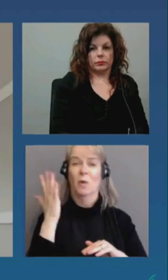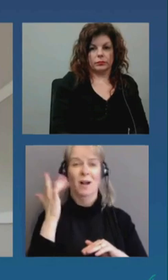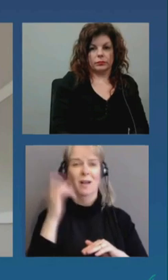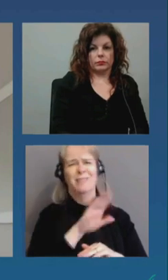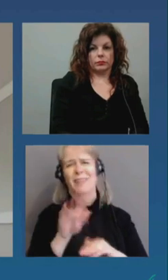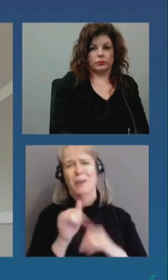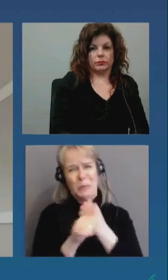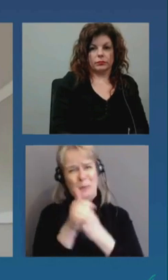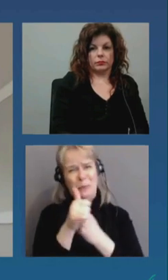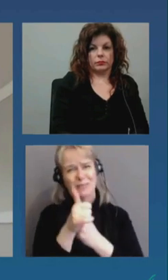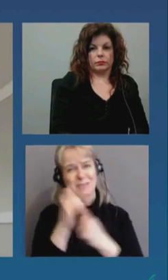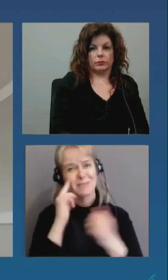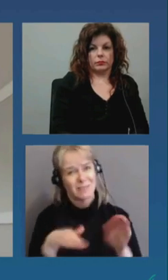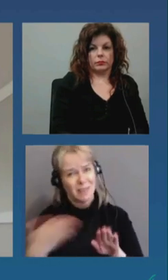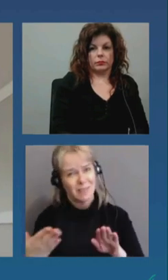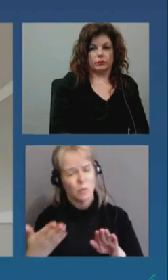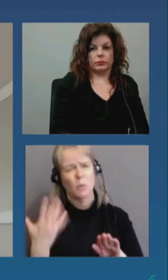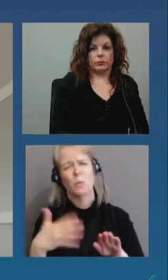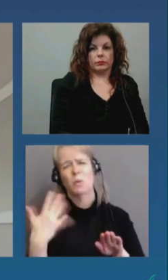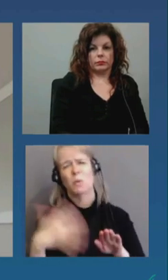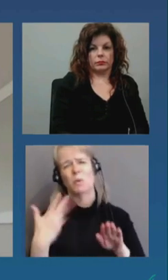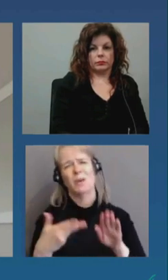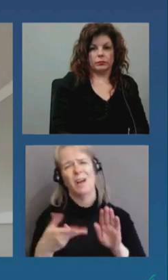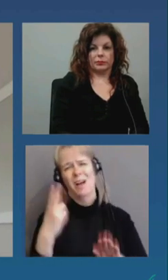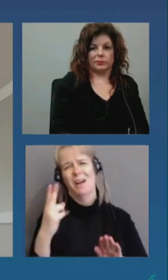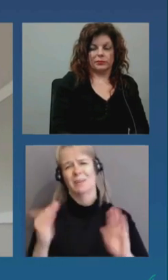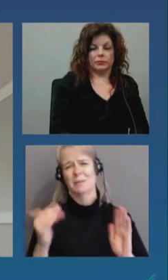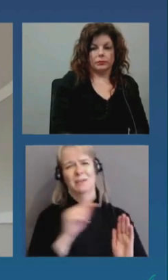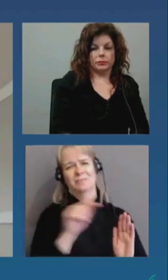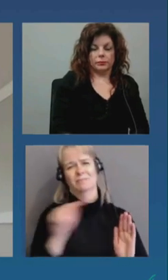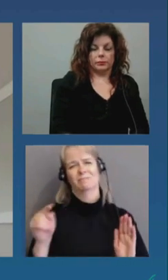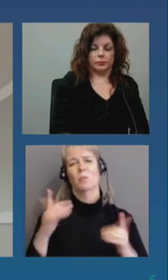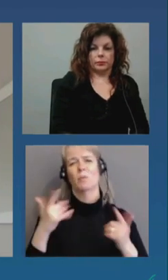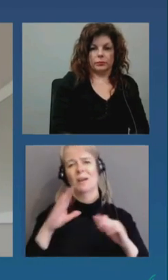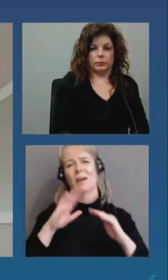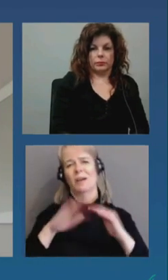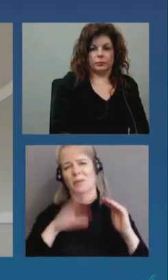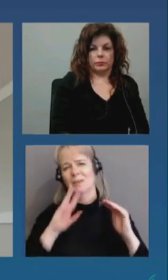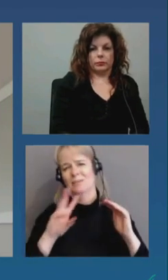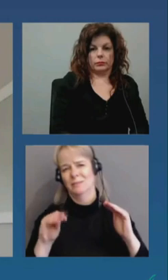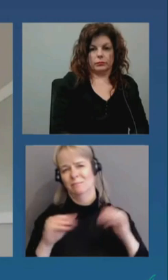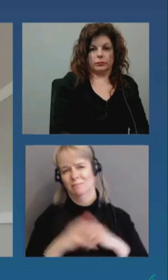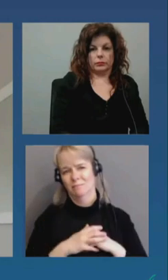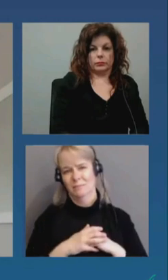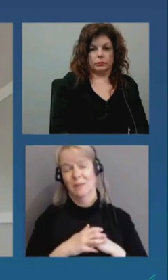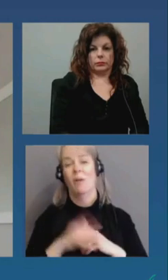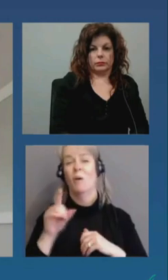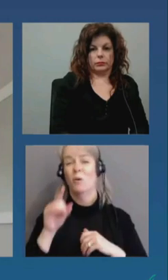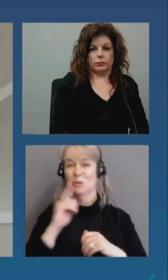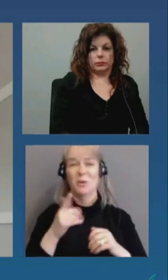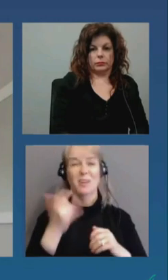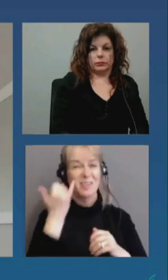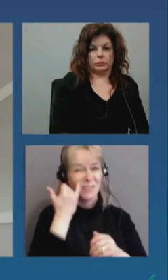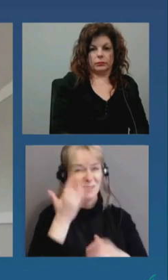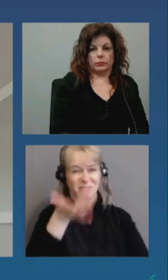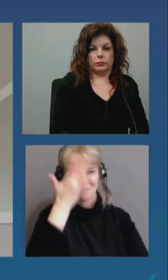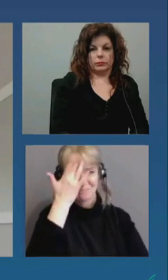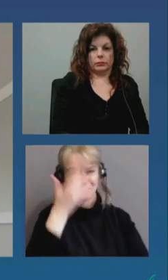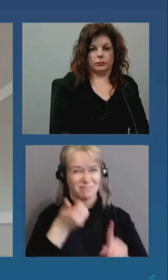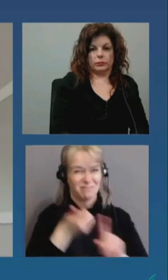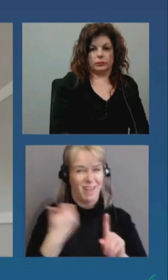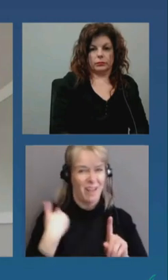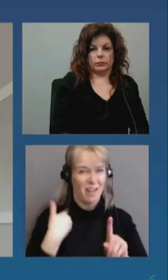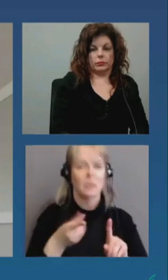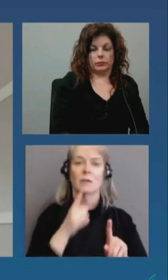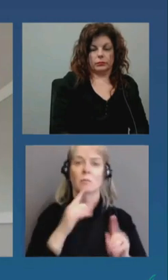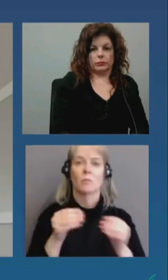if covid reaches them and there's an infection and they're they're much more likely to be hospitalized and we have to keep people out of